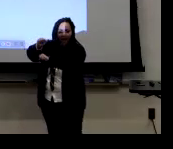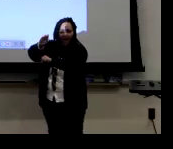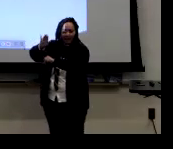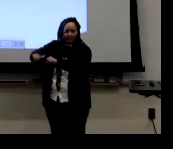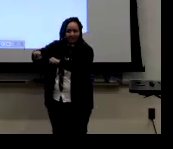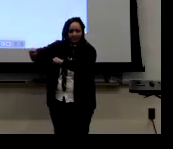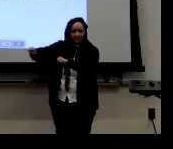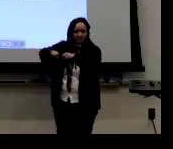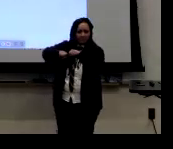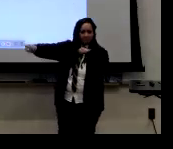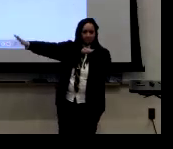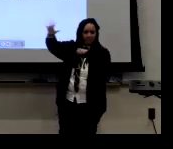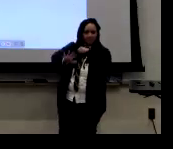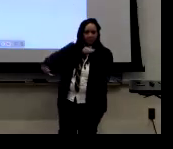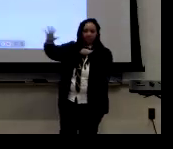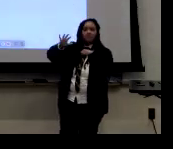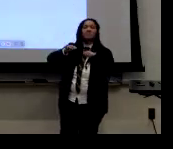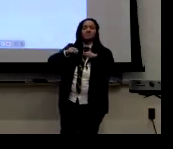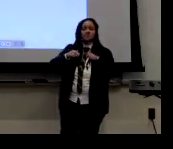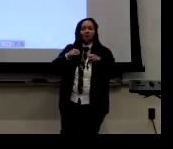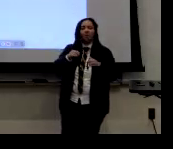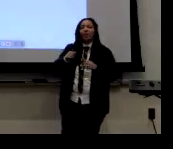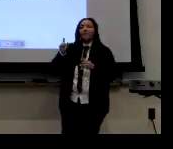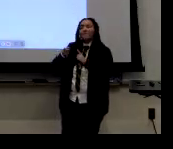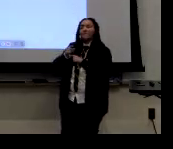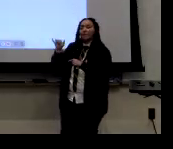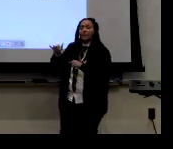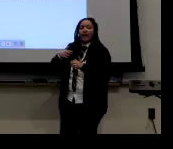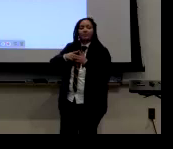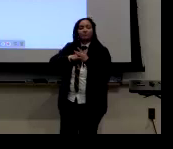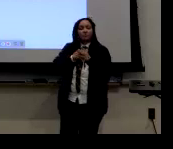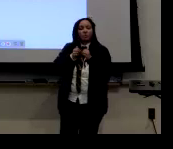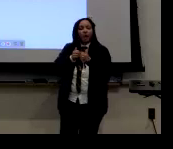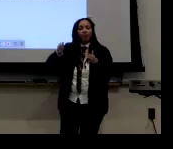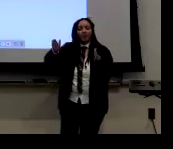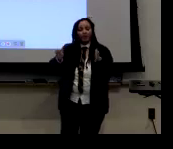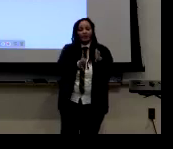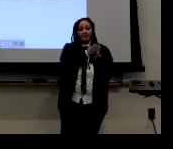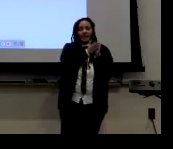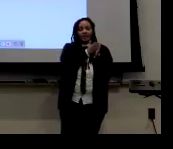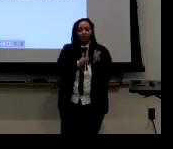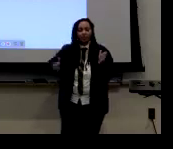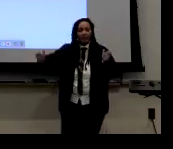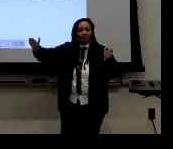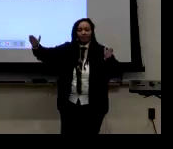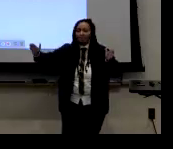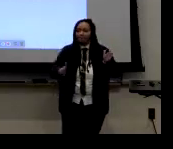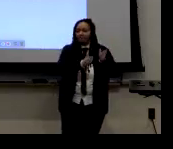And like, I feel like there's more femininity, but there's not as much defined in terms of masculinity.